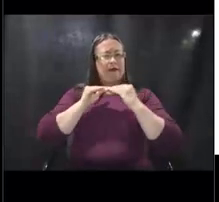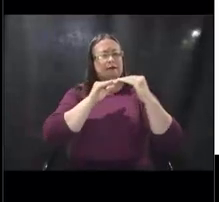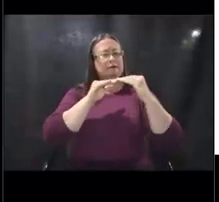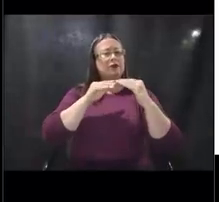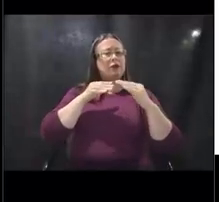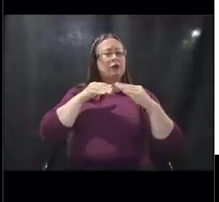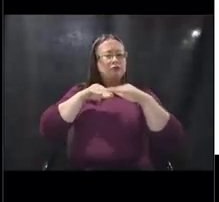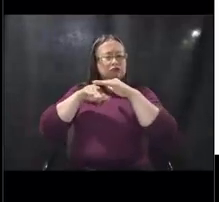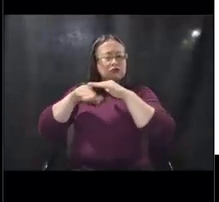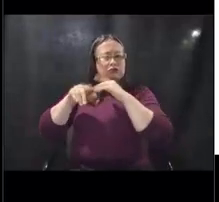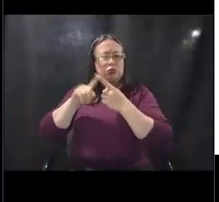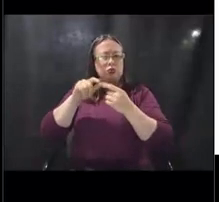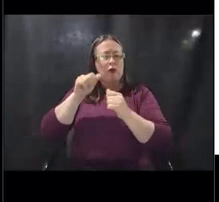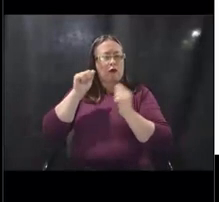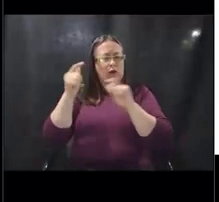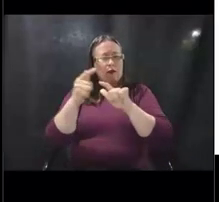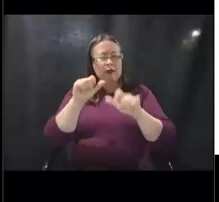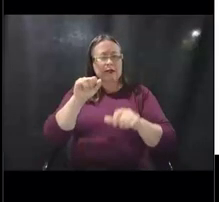on the next slide,